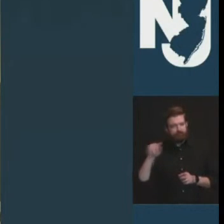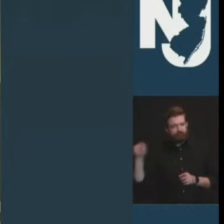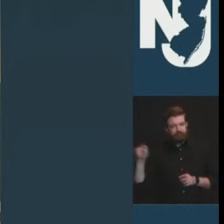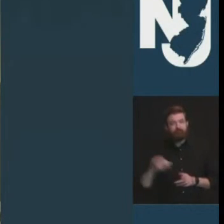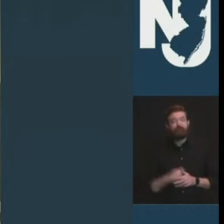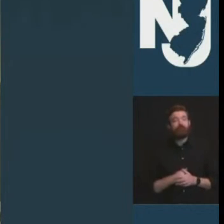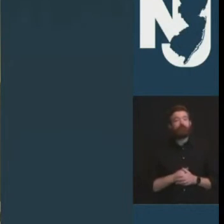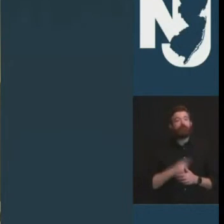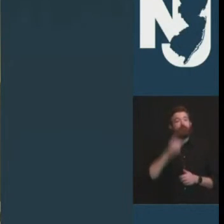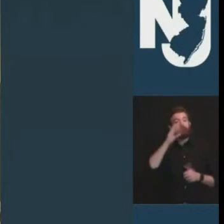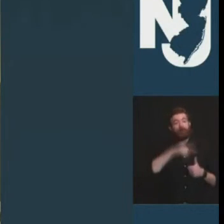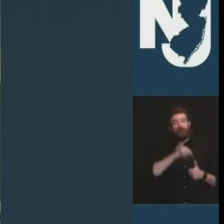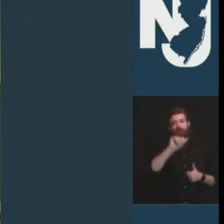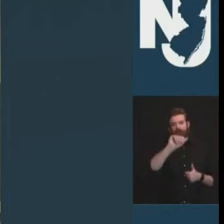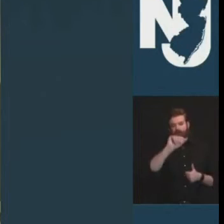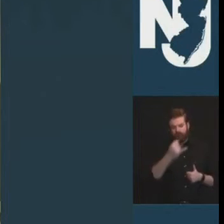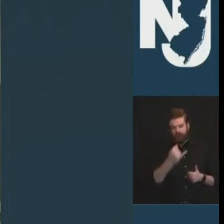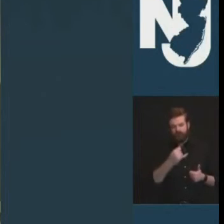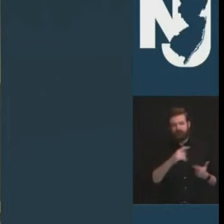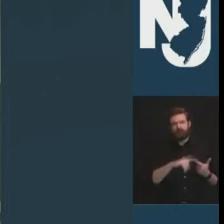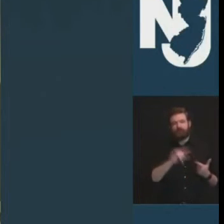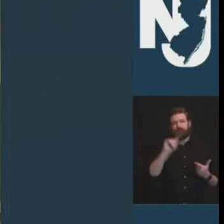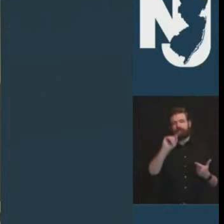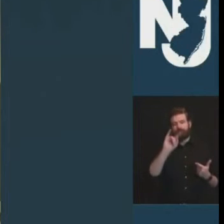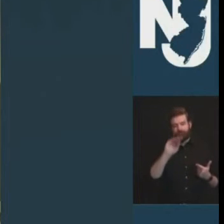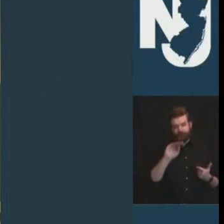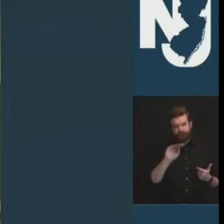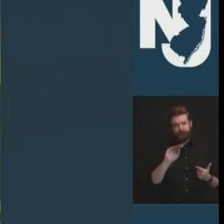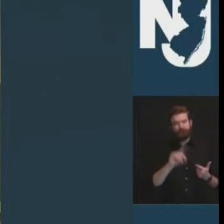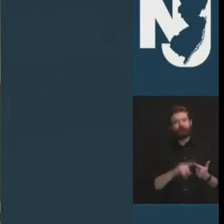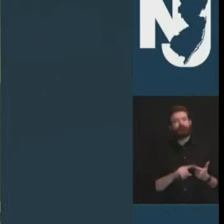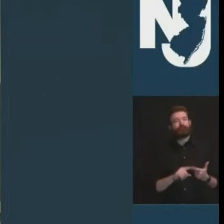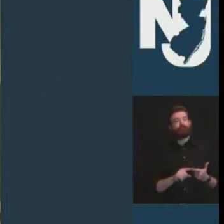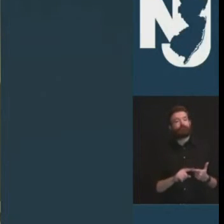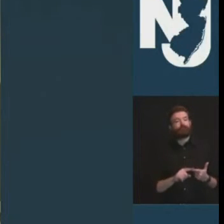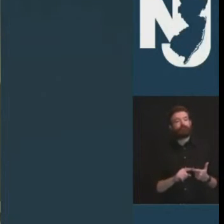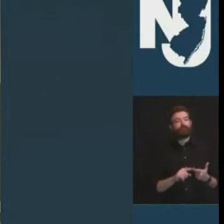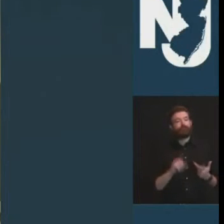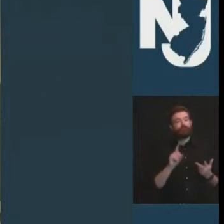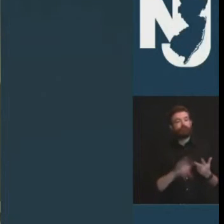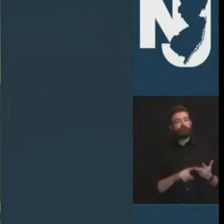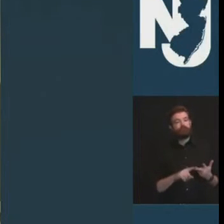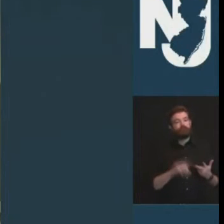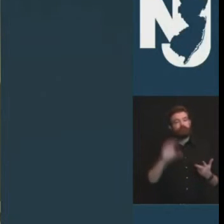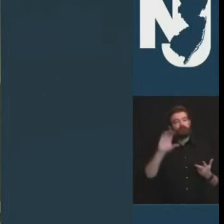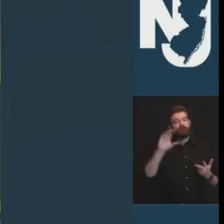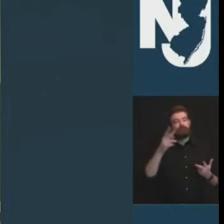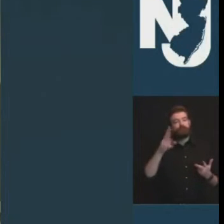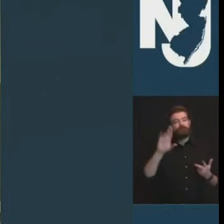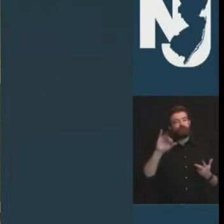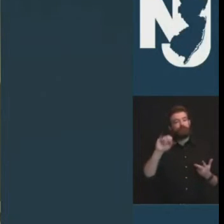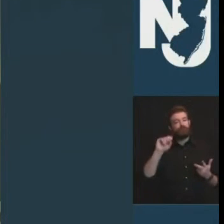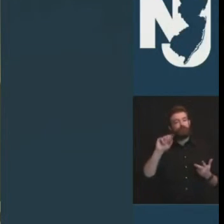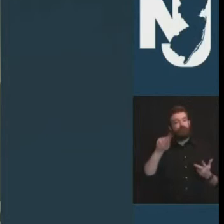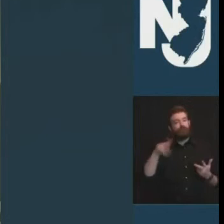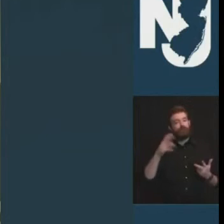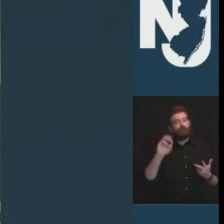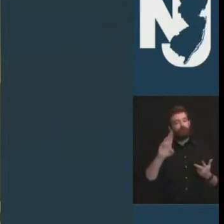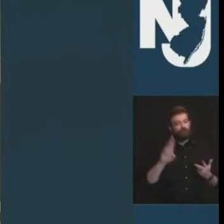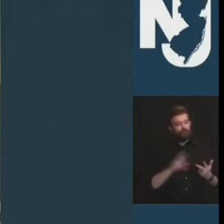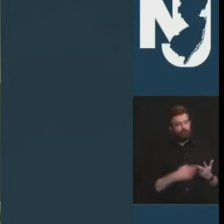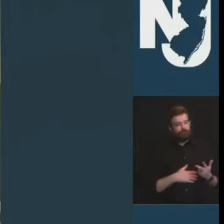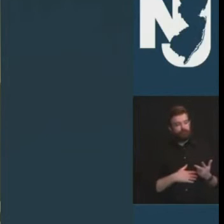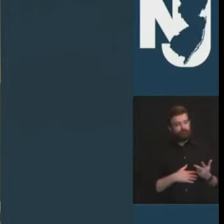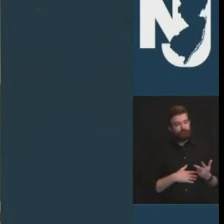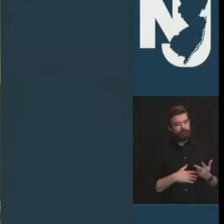her tim who's a retired state police lieutenant pat and now a teacher and christopher who is has his own business as well as